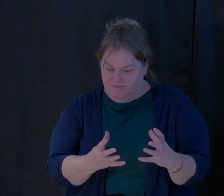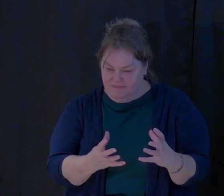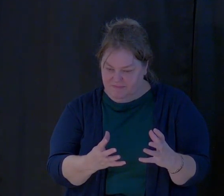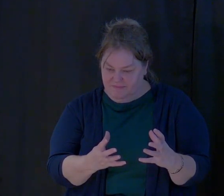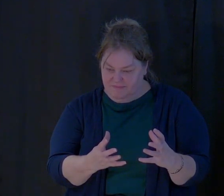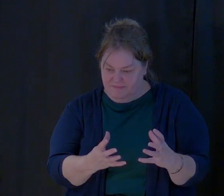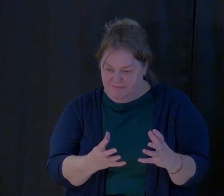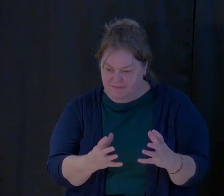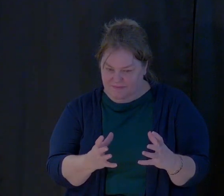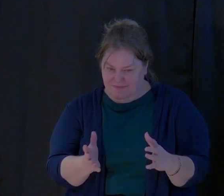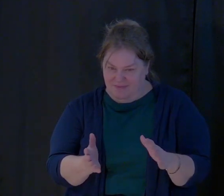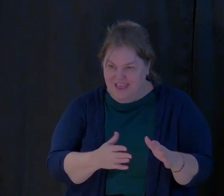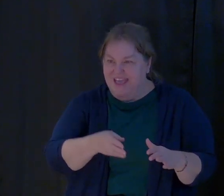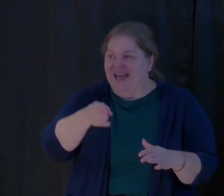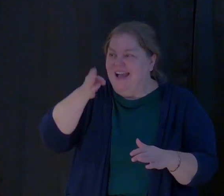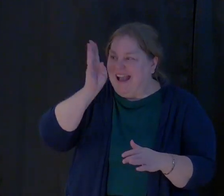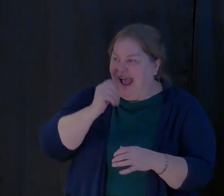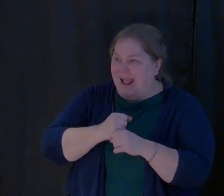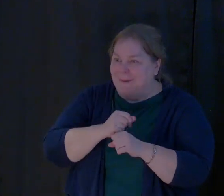God knew you.